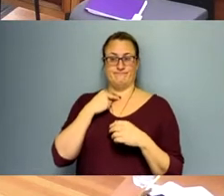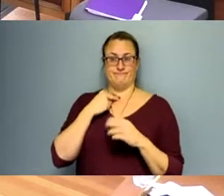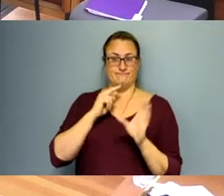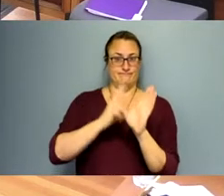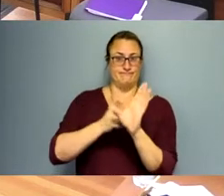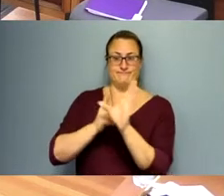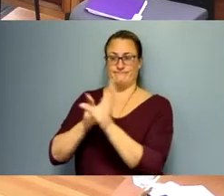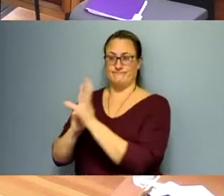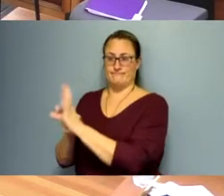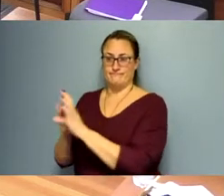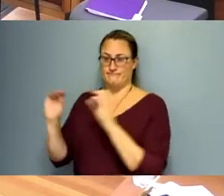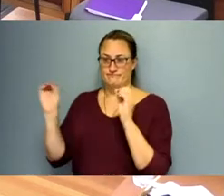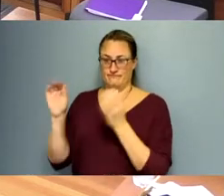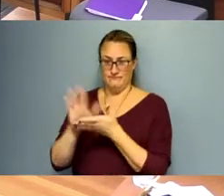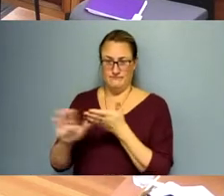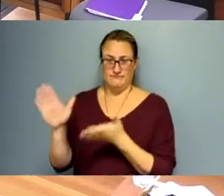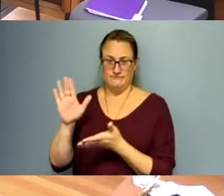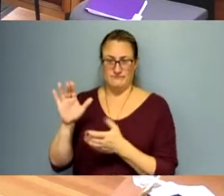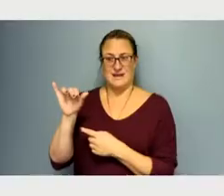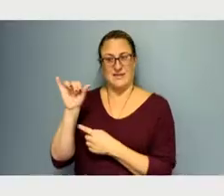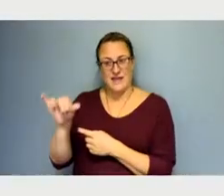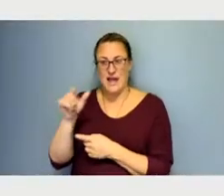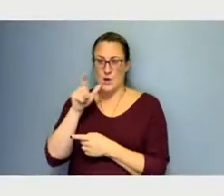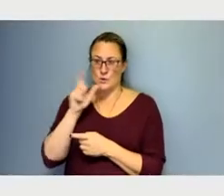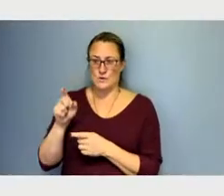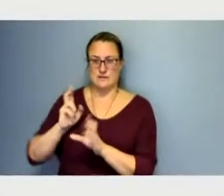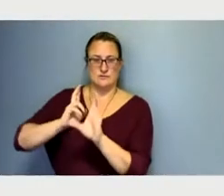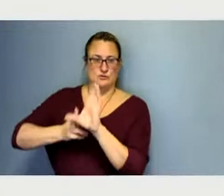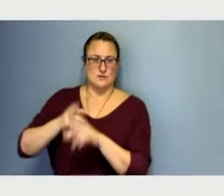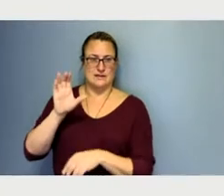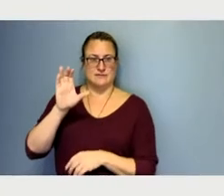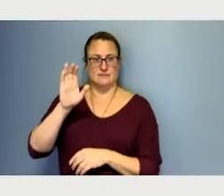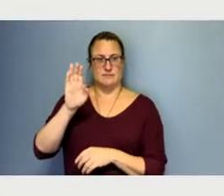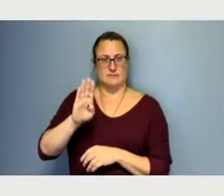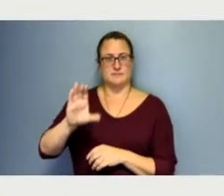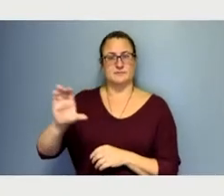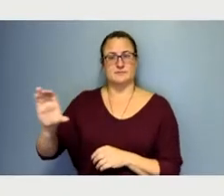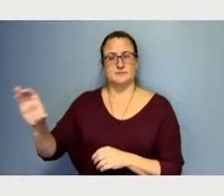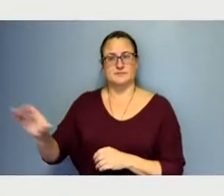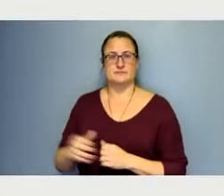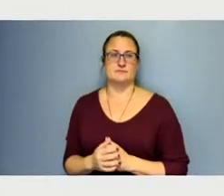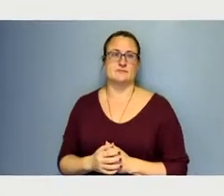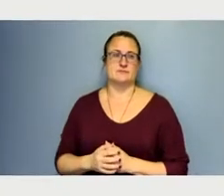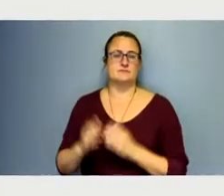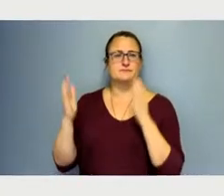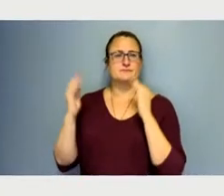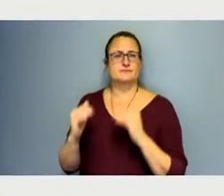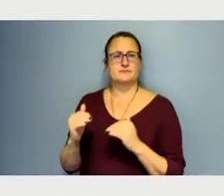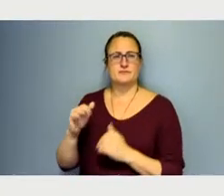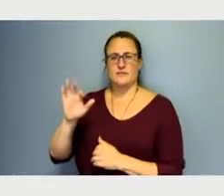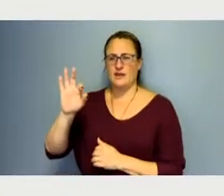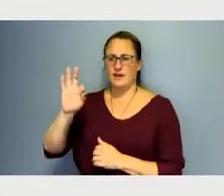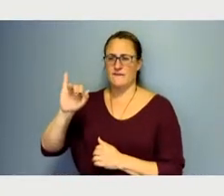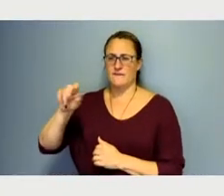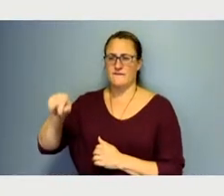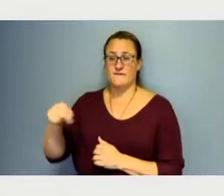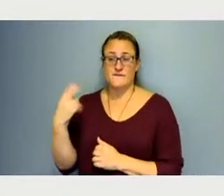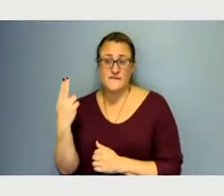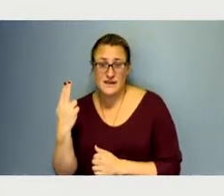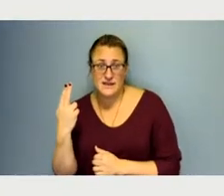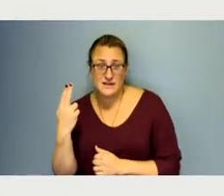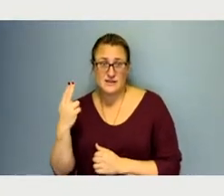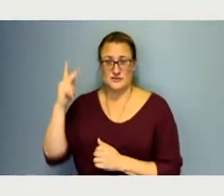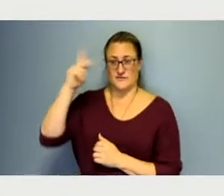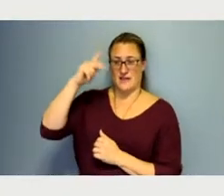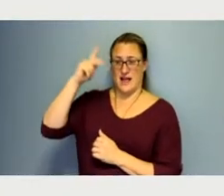And those are the students that need us the most. Next slide. And then, uh, Fish Philosophy. So I don't know if any of you have seen me on TikTok. I am now famous.